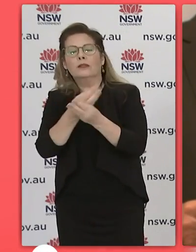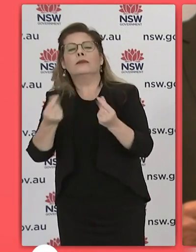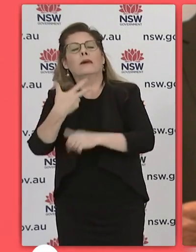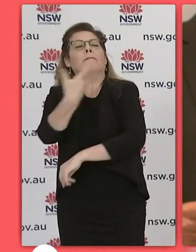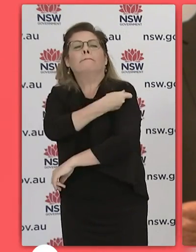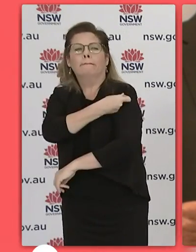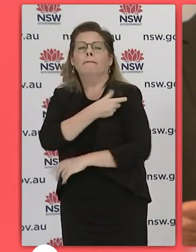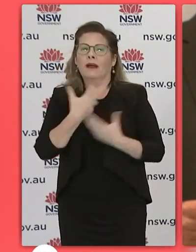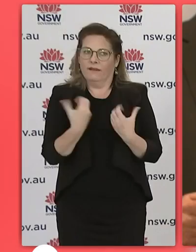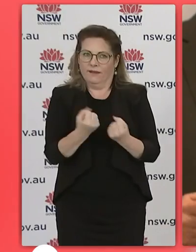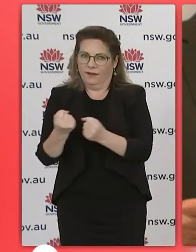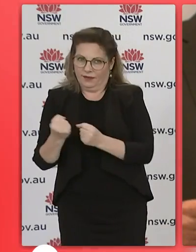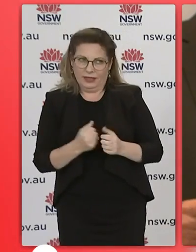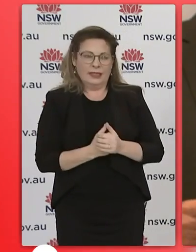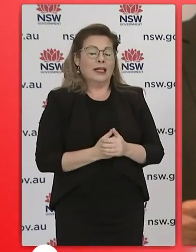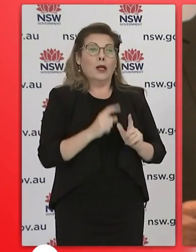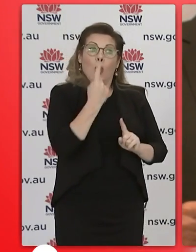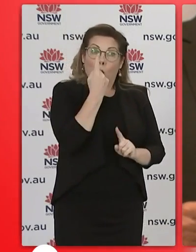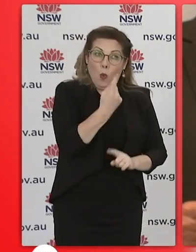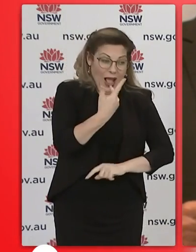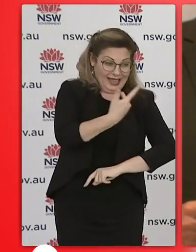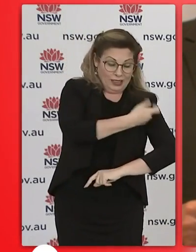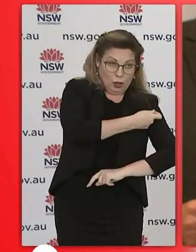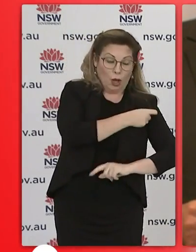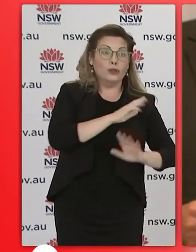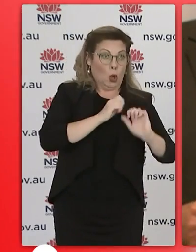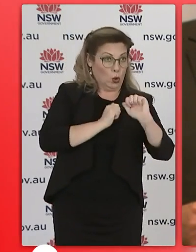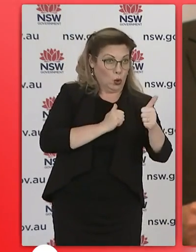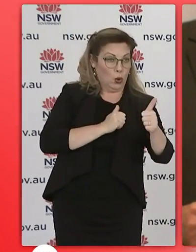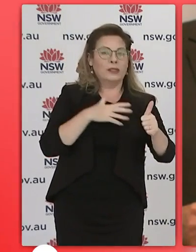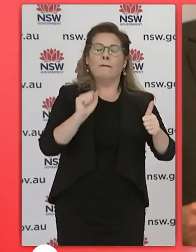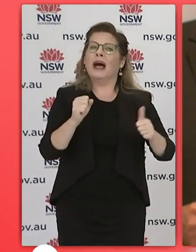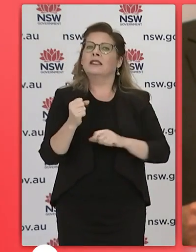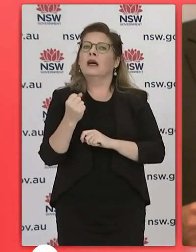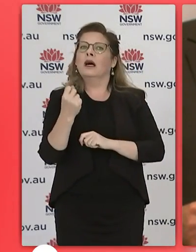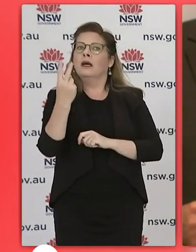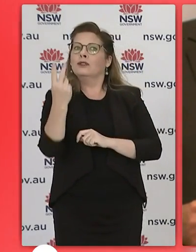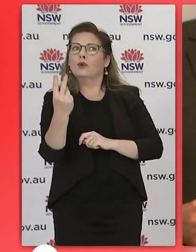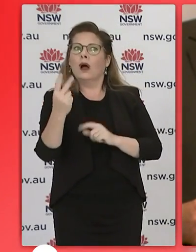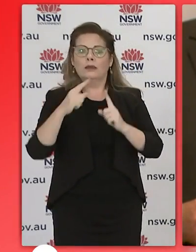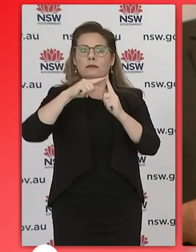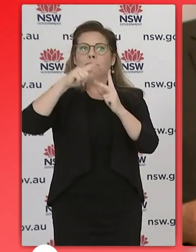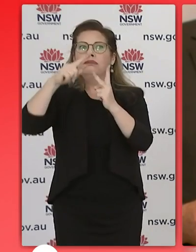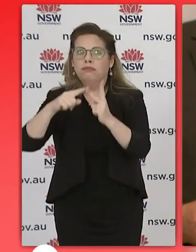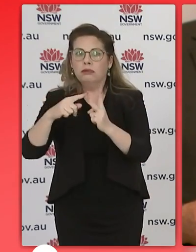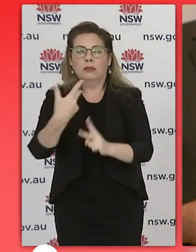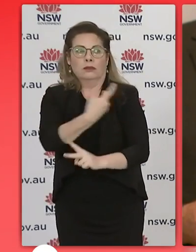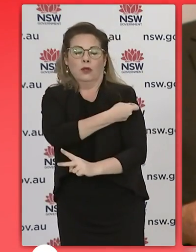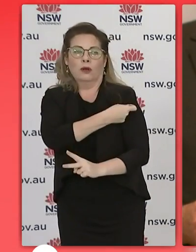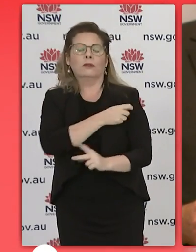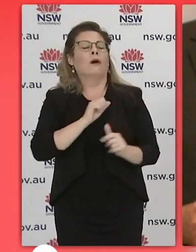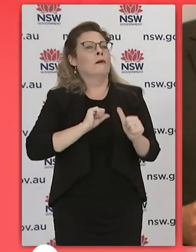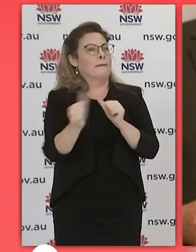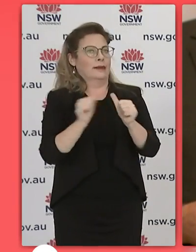afford protection some protection but two doses is provides a greater degree of protection so we've also